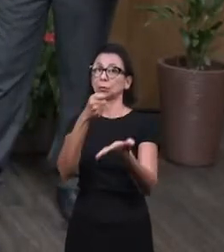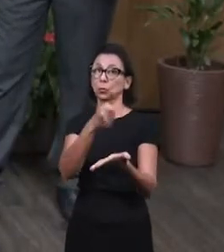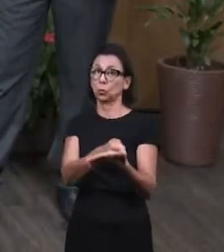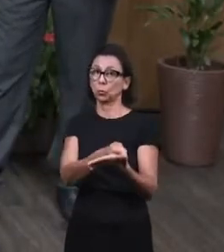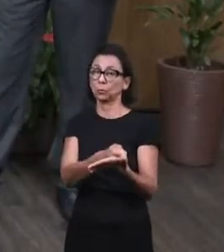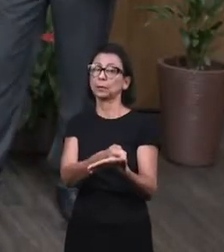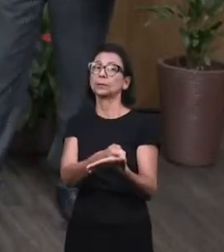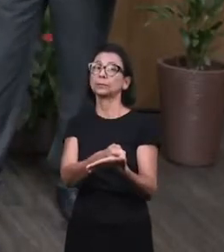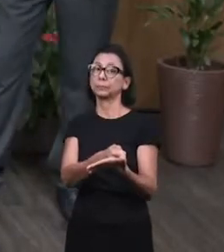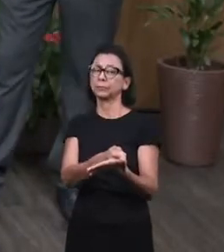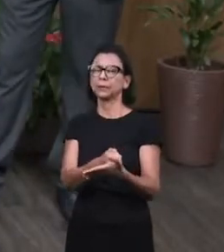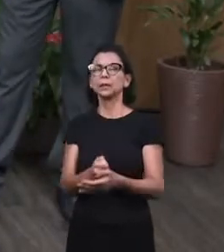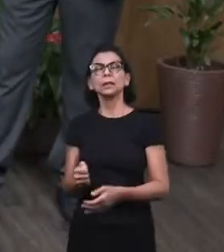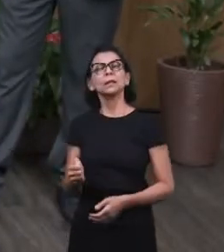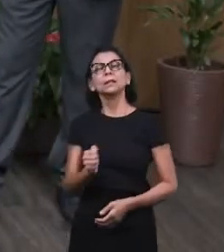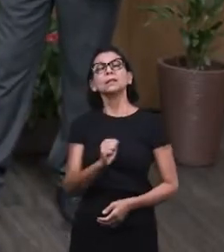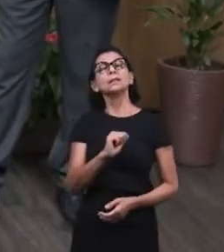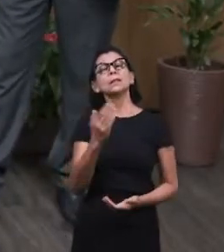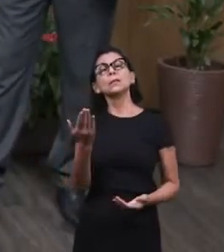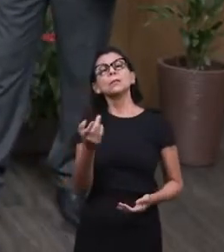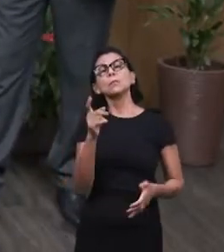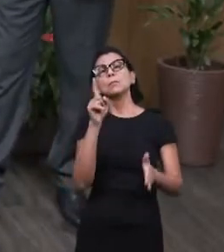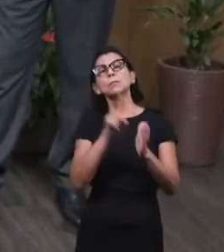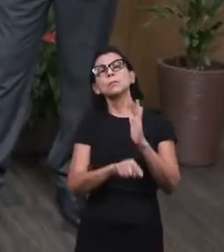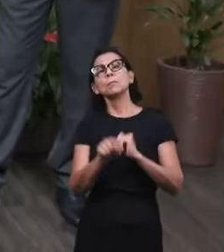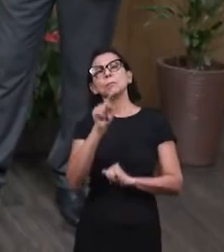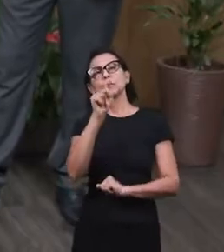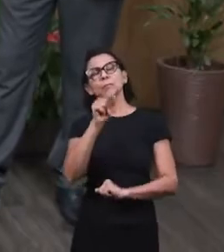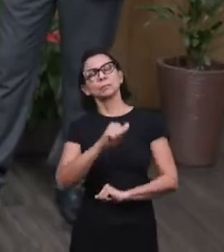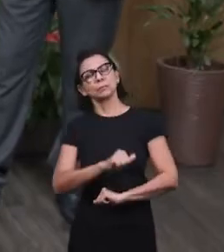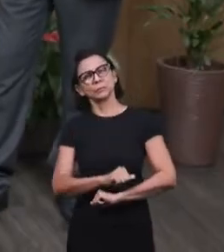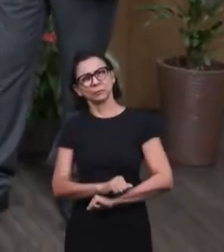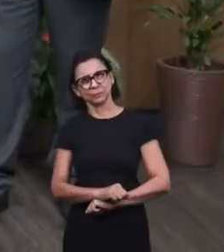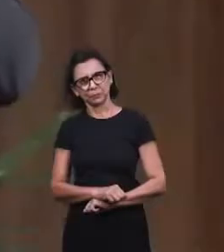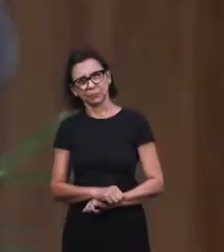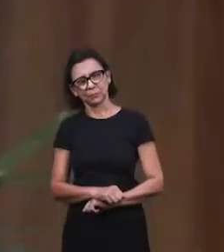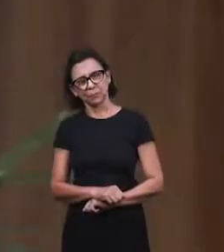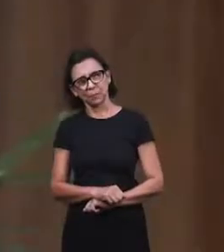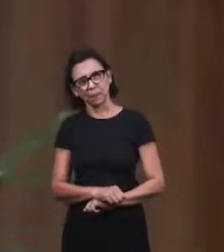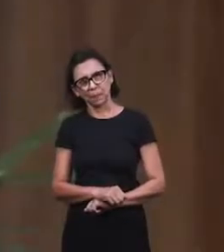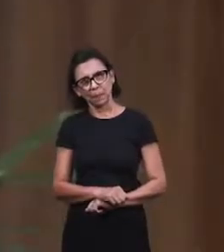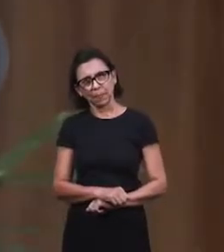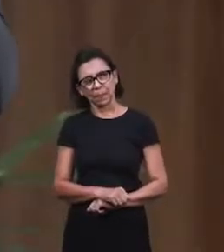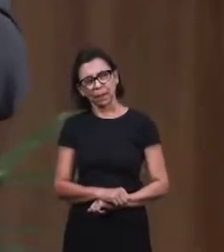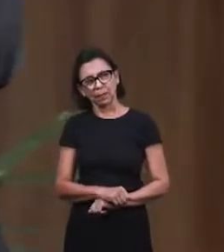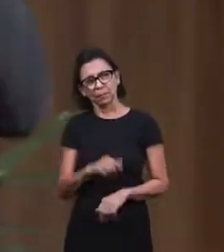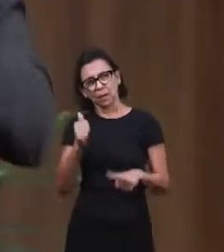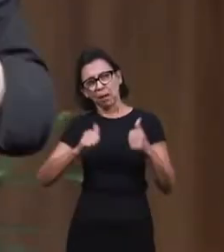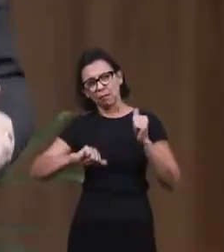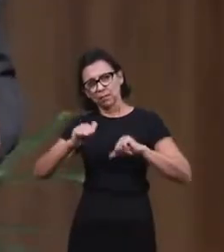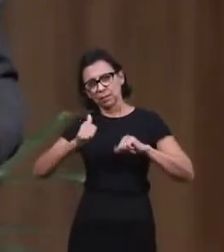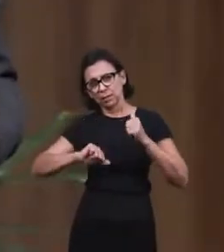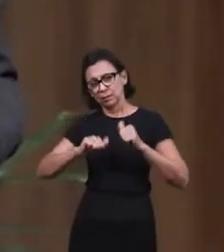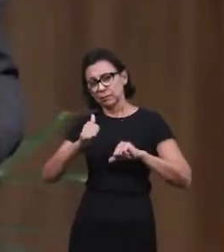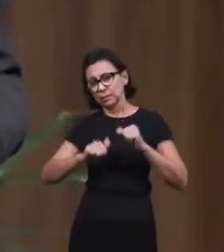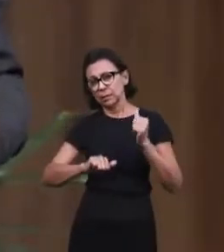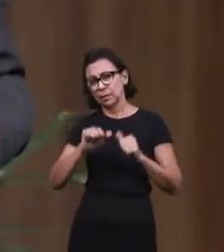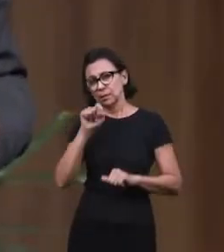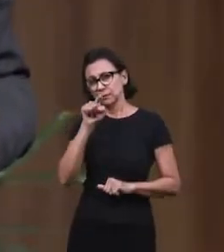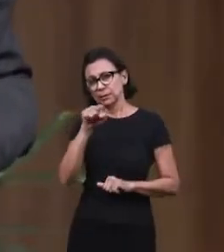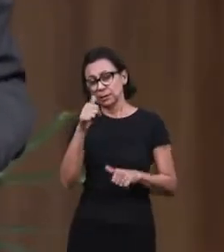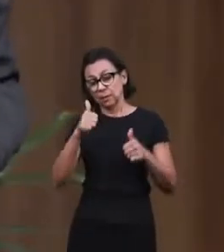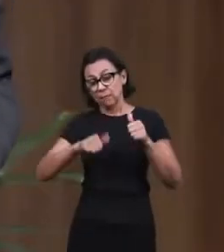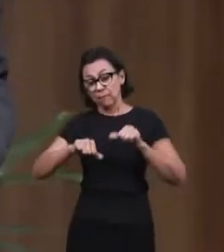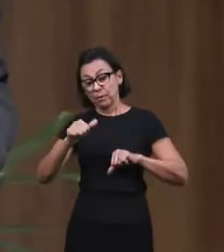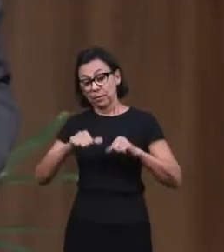And for this reason, we have a question here. How, how